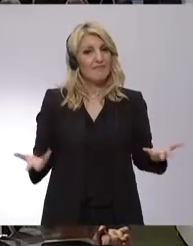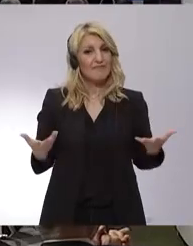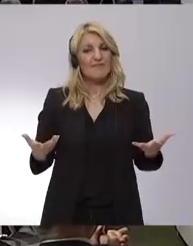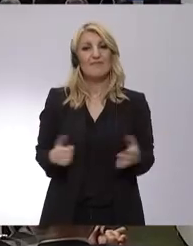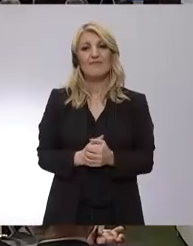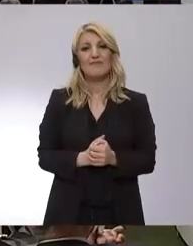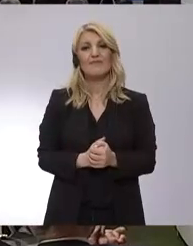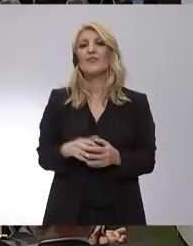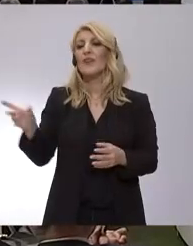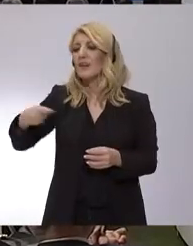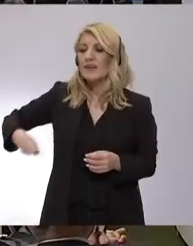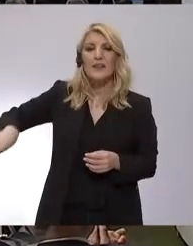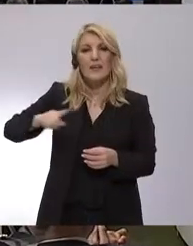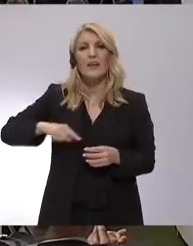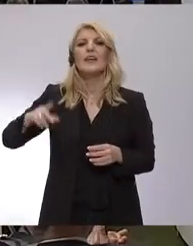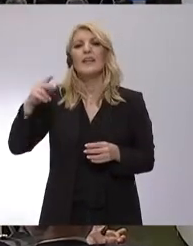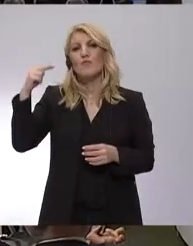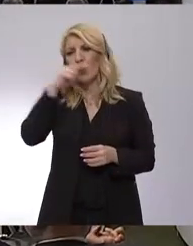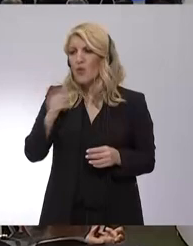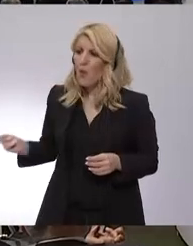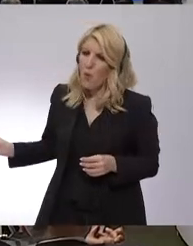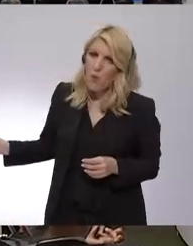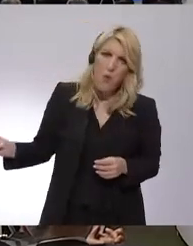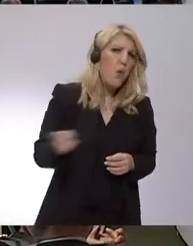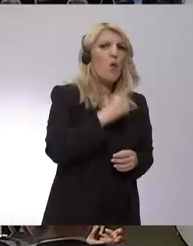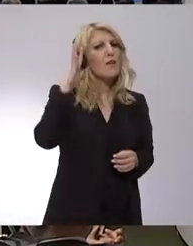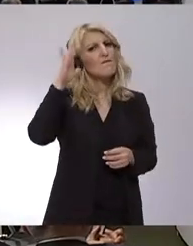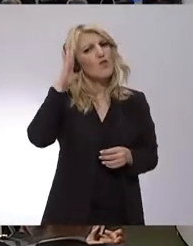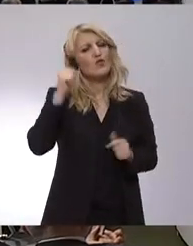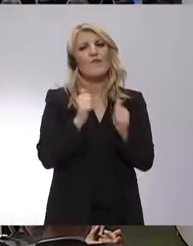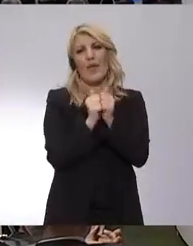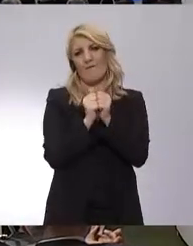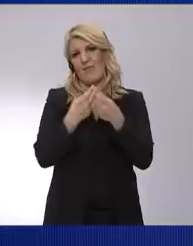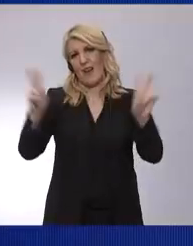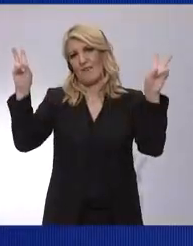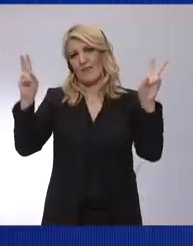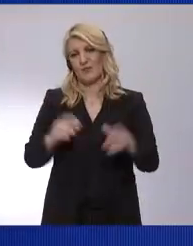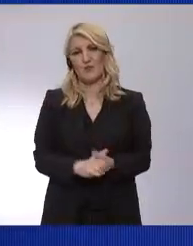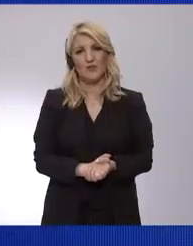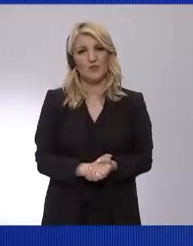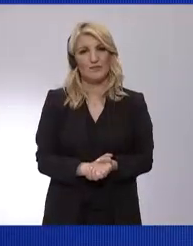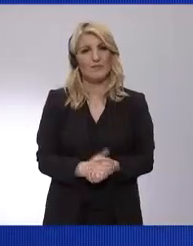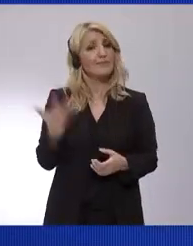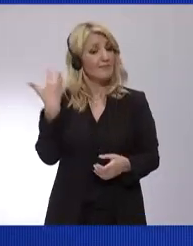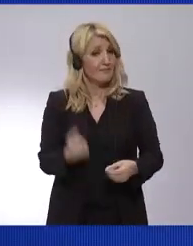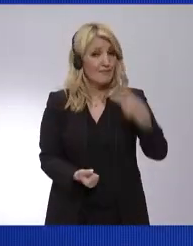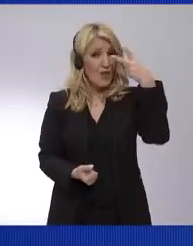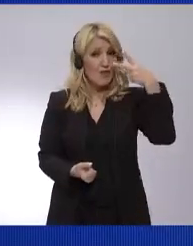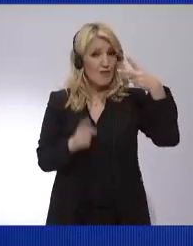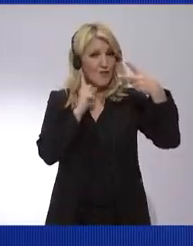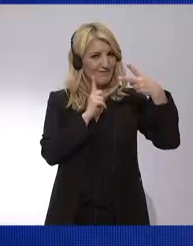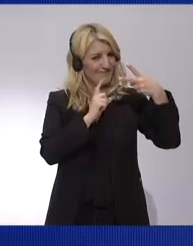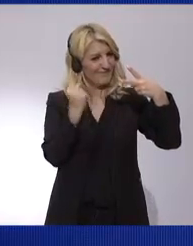Together, we are the party of Roberta Metzola and Ursula von der Leyen, two strong ladies in the lead of strong